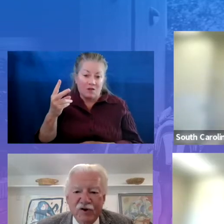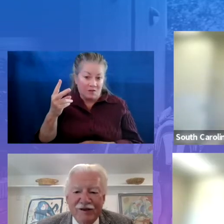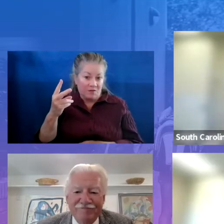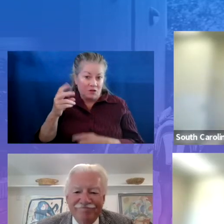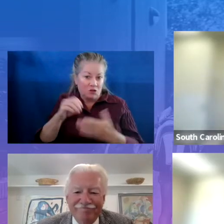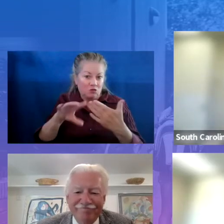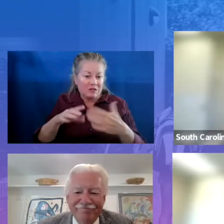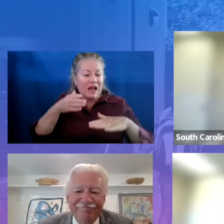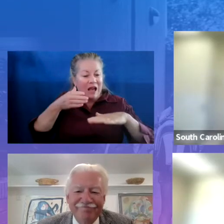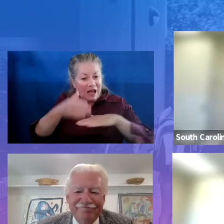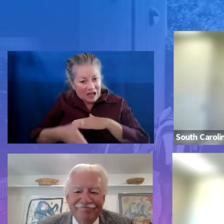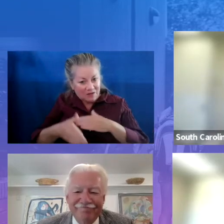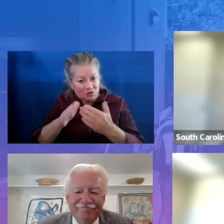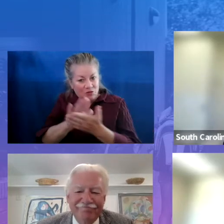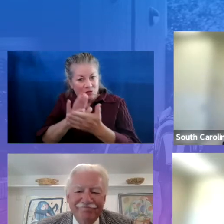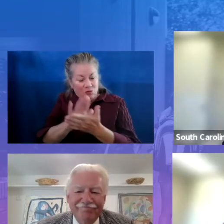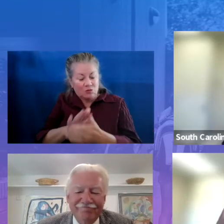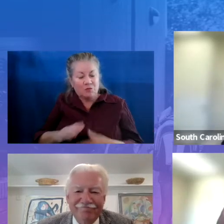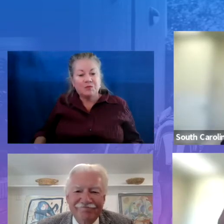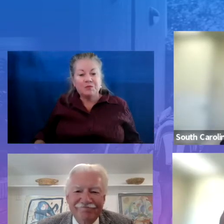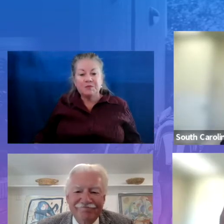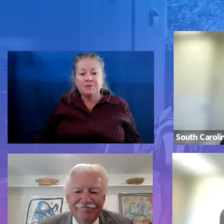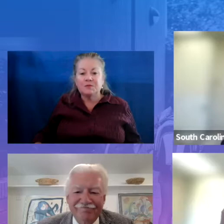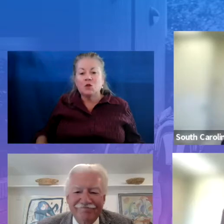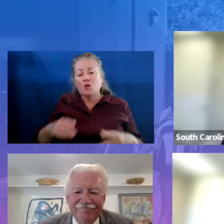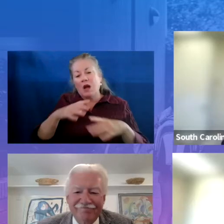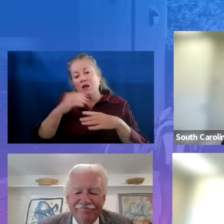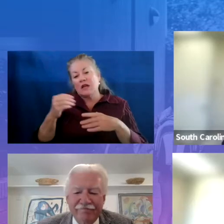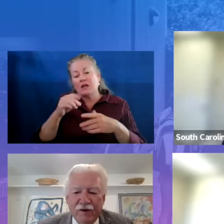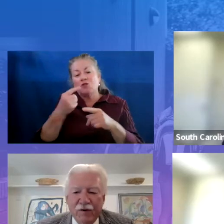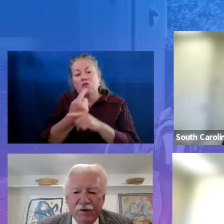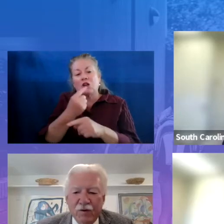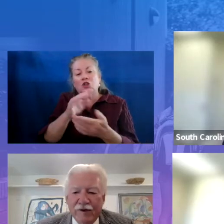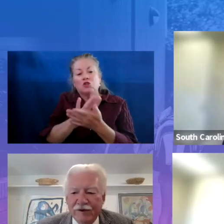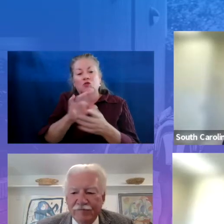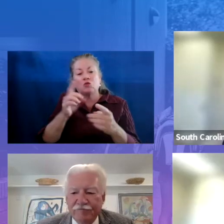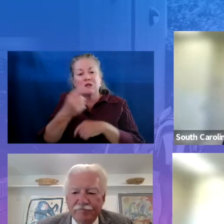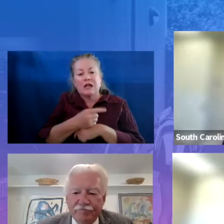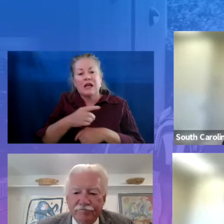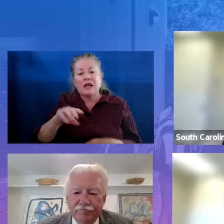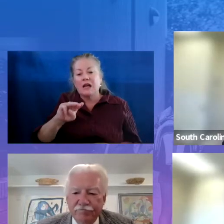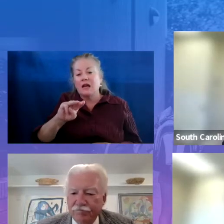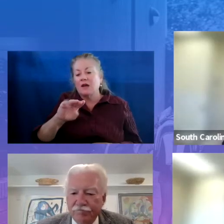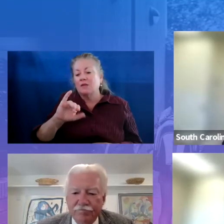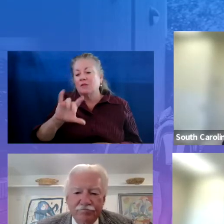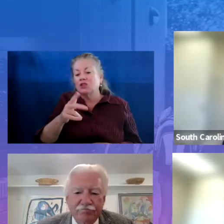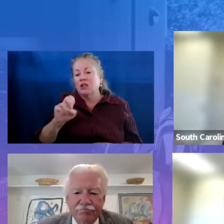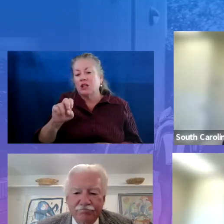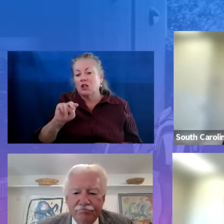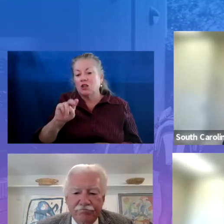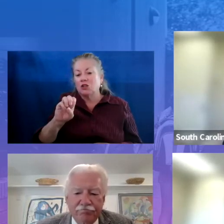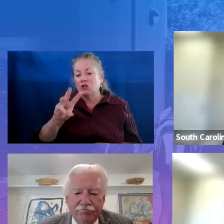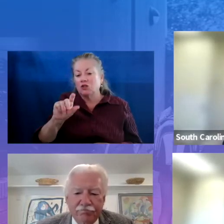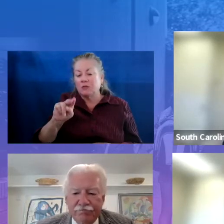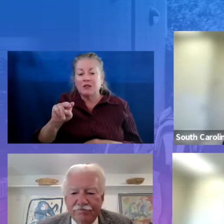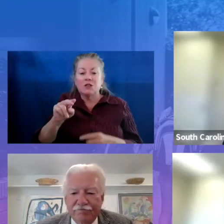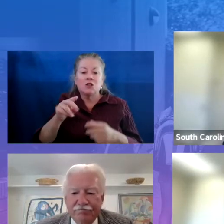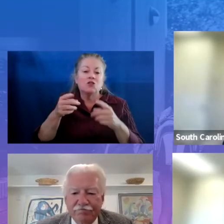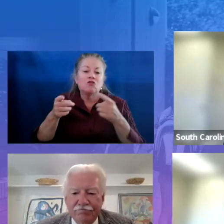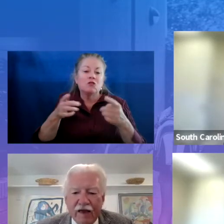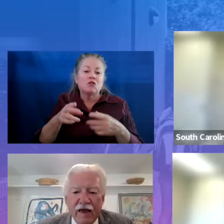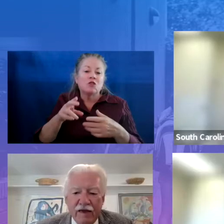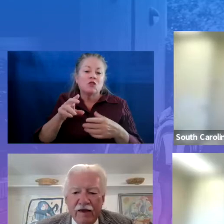Michelle? Good afternoon. I'm Michelle Nimmin, the Director of Grants and Contracts for the South Carolina After-School Alliance.